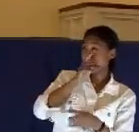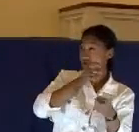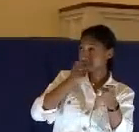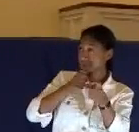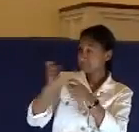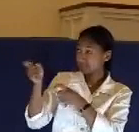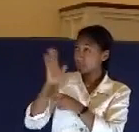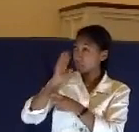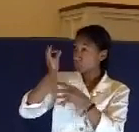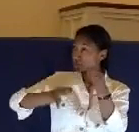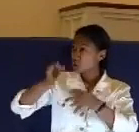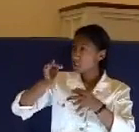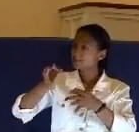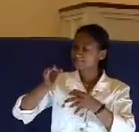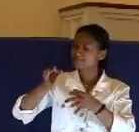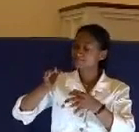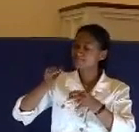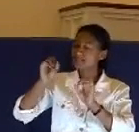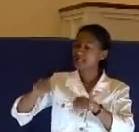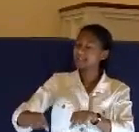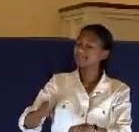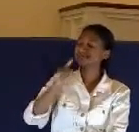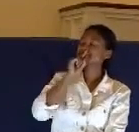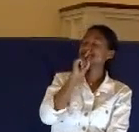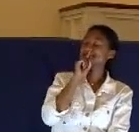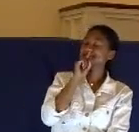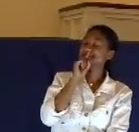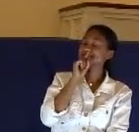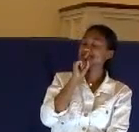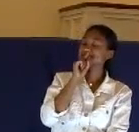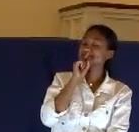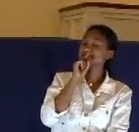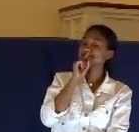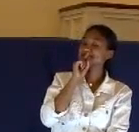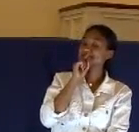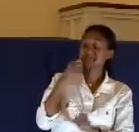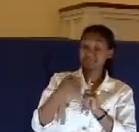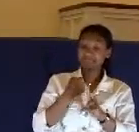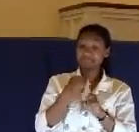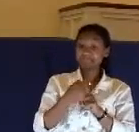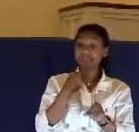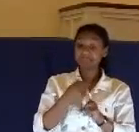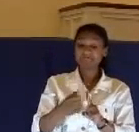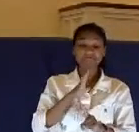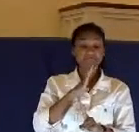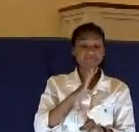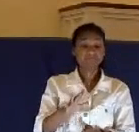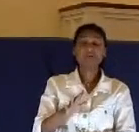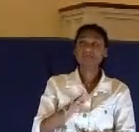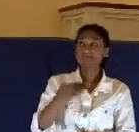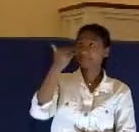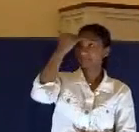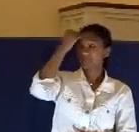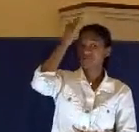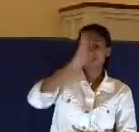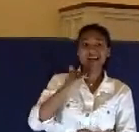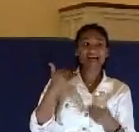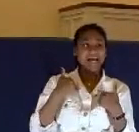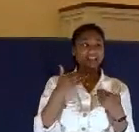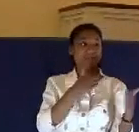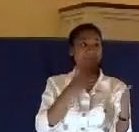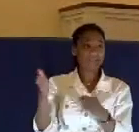God. He could take the abuse. He could be silent because he knew God had a sovereign will and he was willing